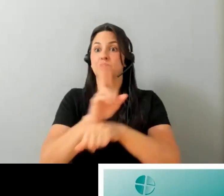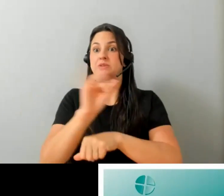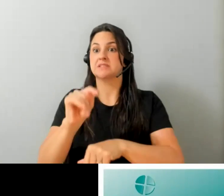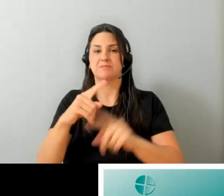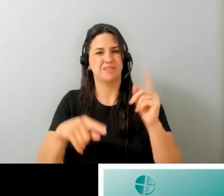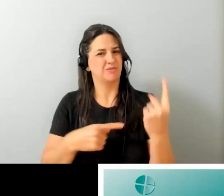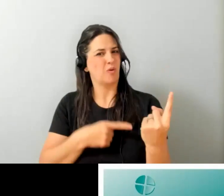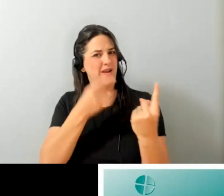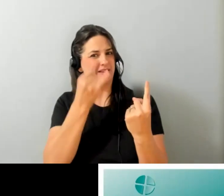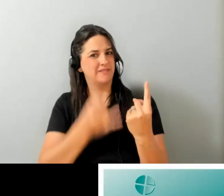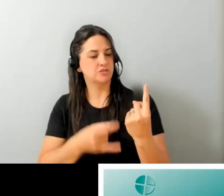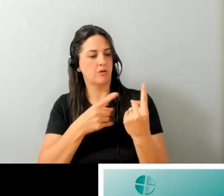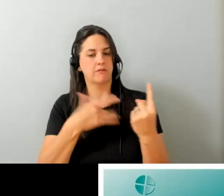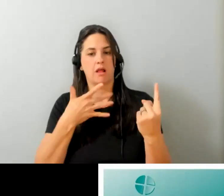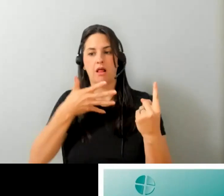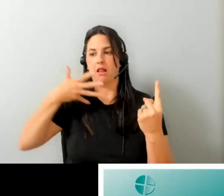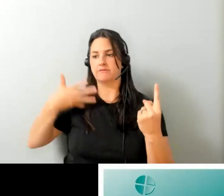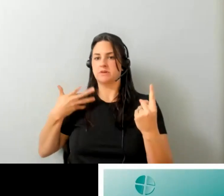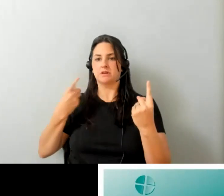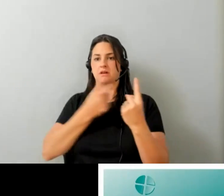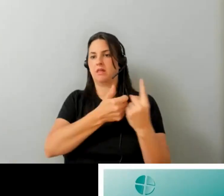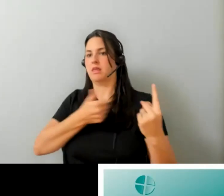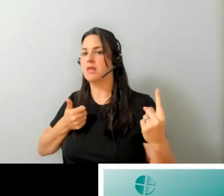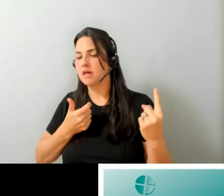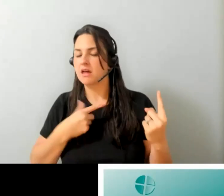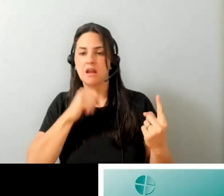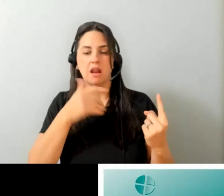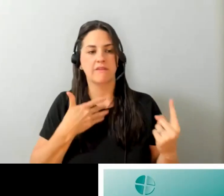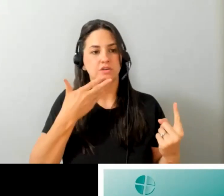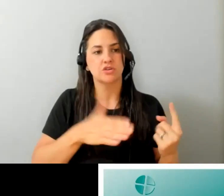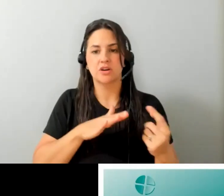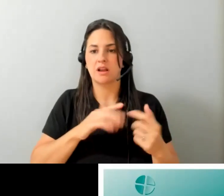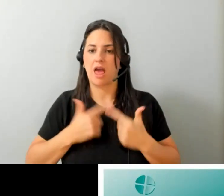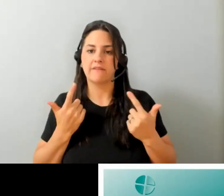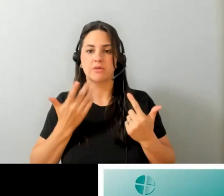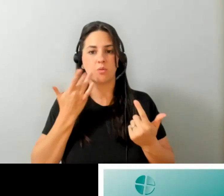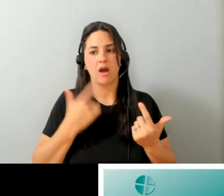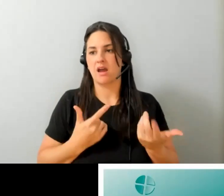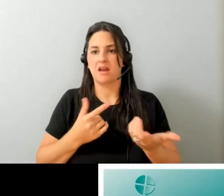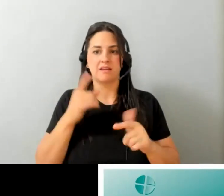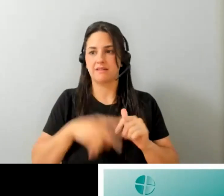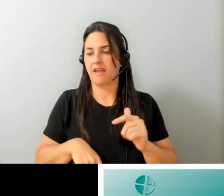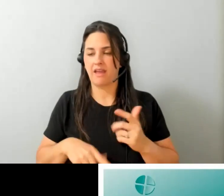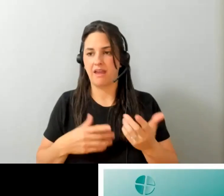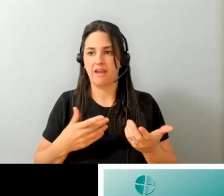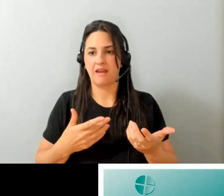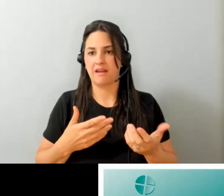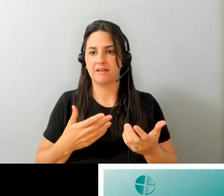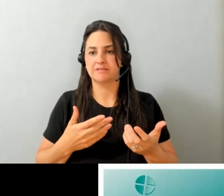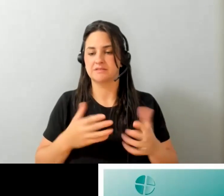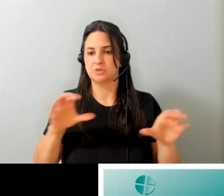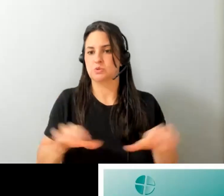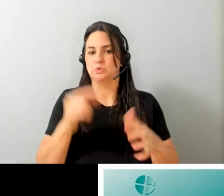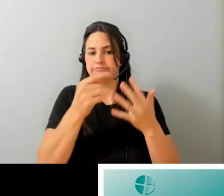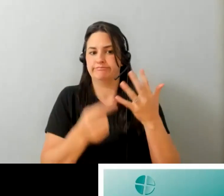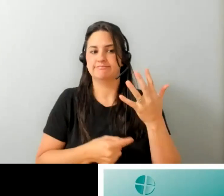behind and is not living as an independent and fulfilling life because of the not available in the market no it's still definitely still important